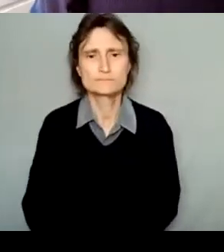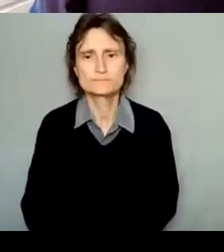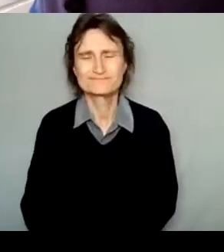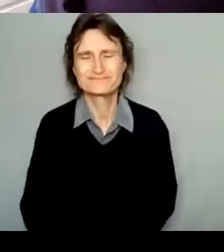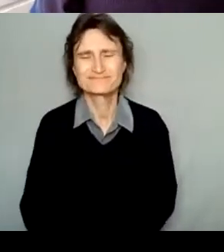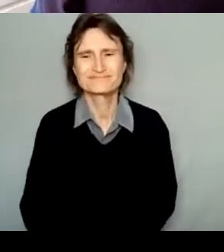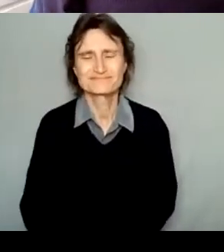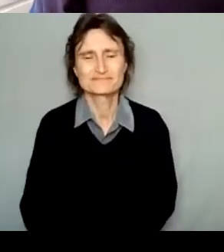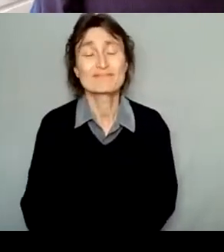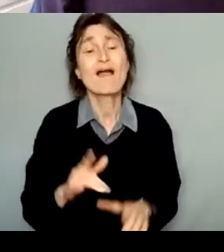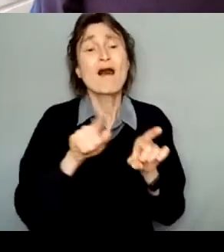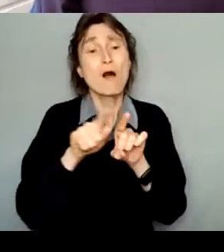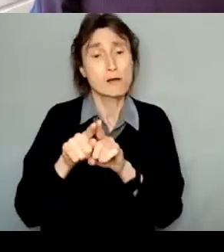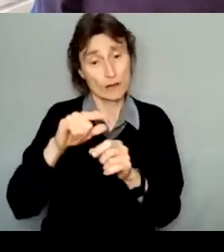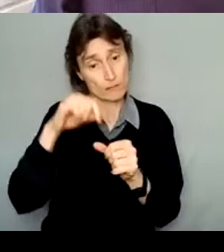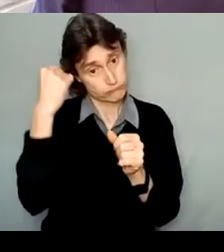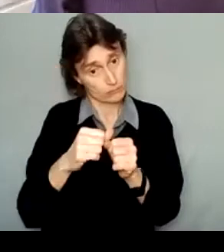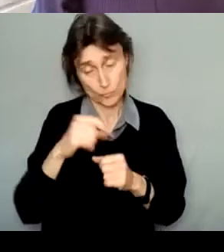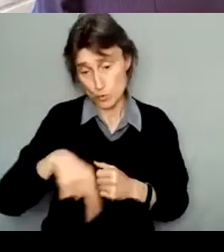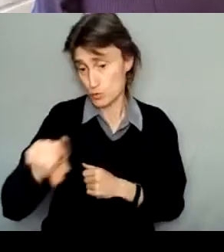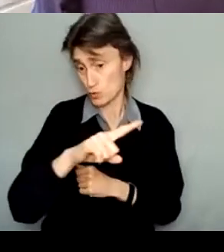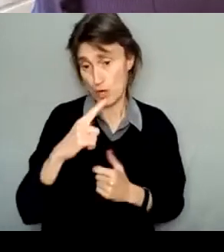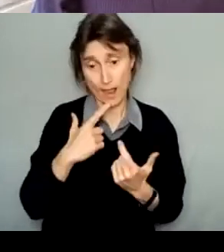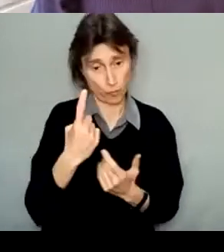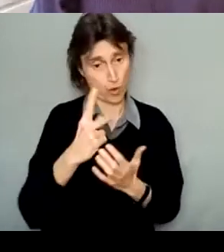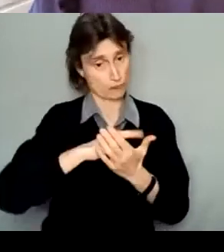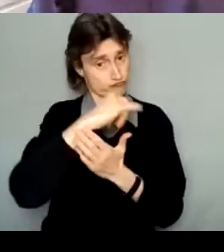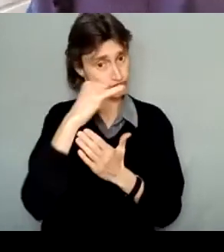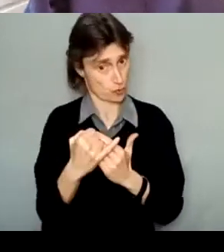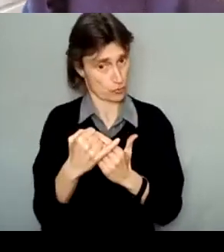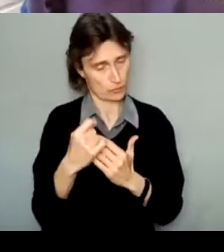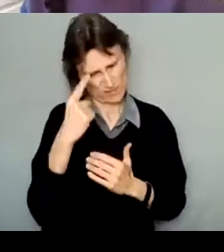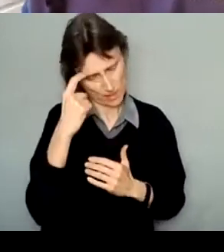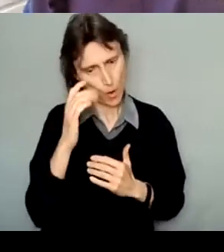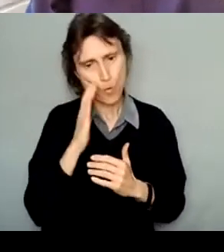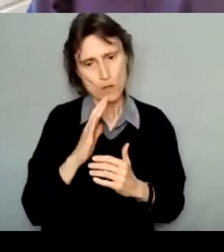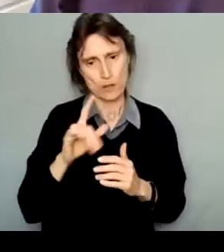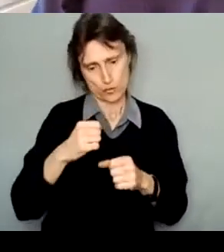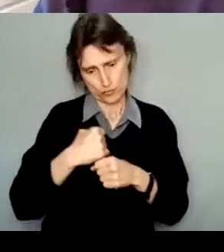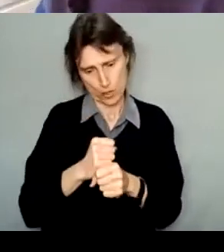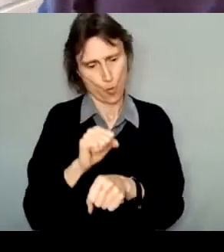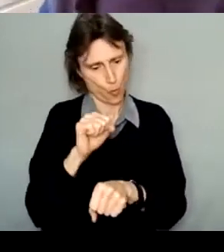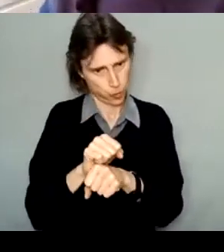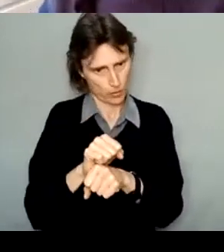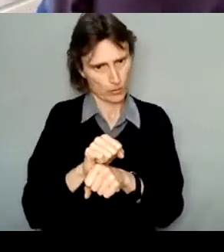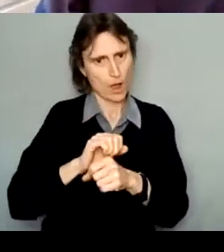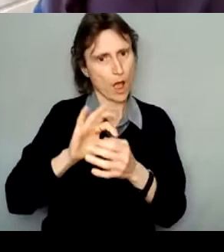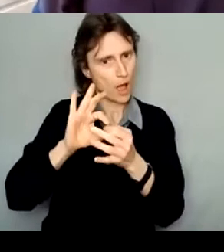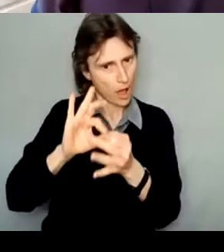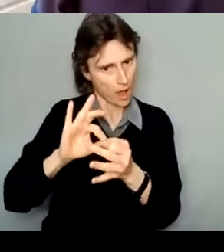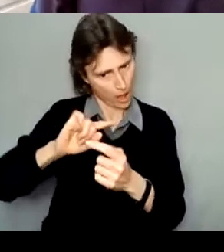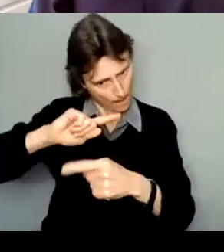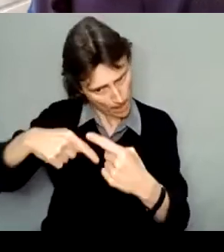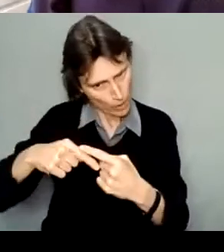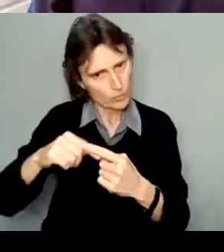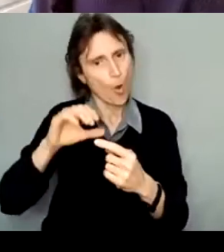Also, another reminder that if your proposed project intends to make work about or for a specific community, it will be